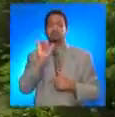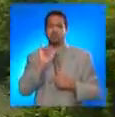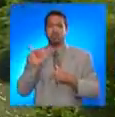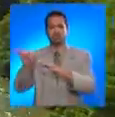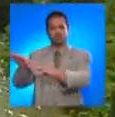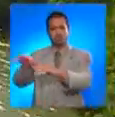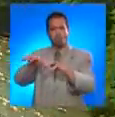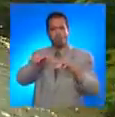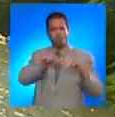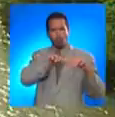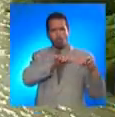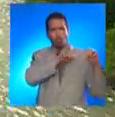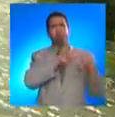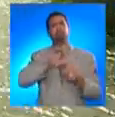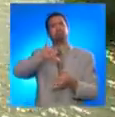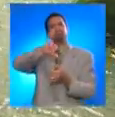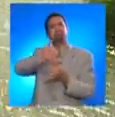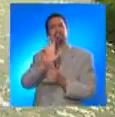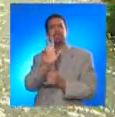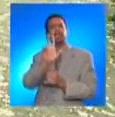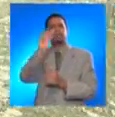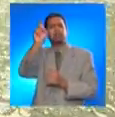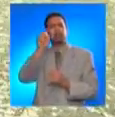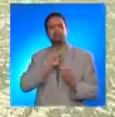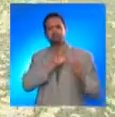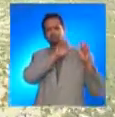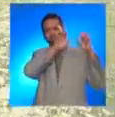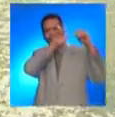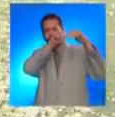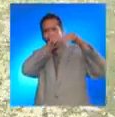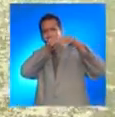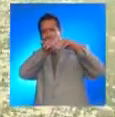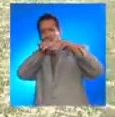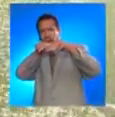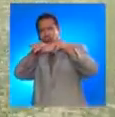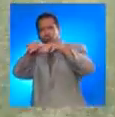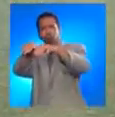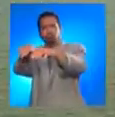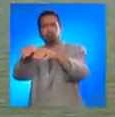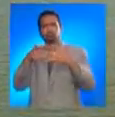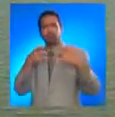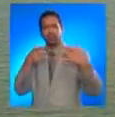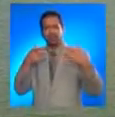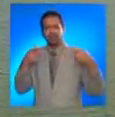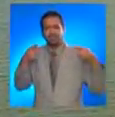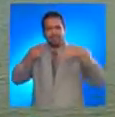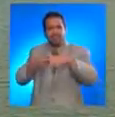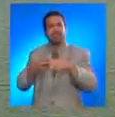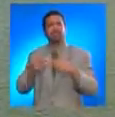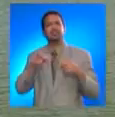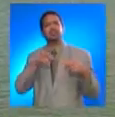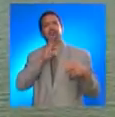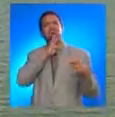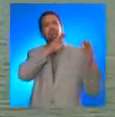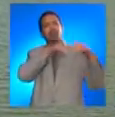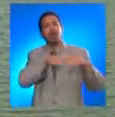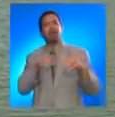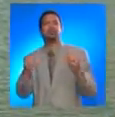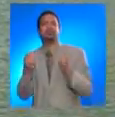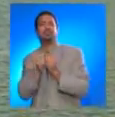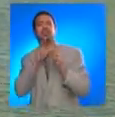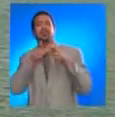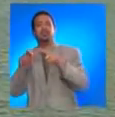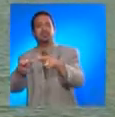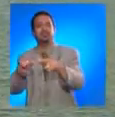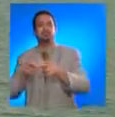Rio Grande de Loiza retreated and then surged three feet above its normal level. It is estimated that the wave reached the river